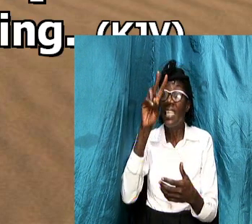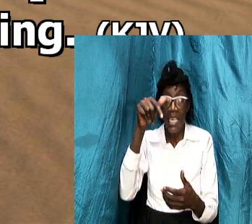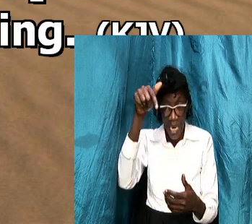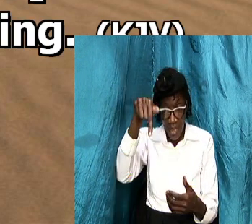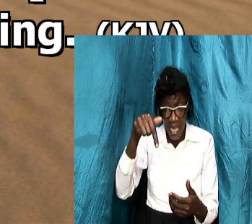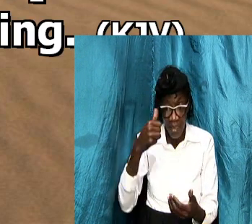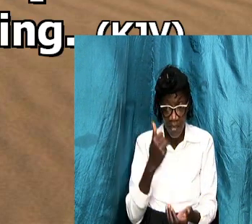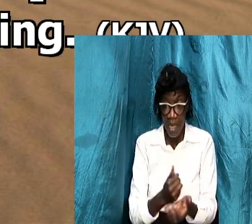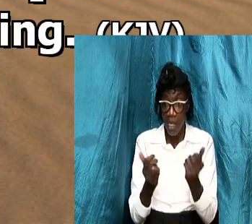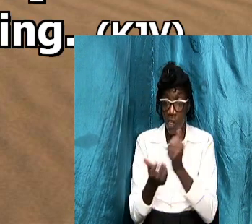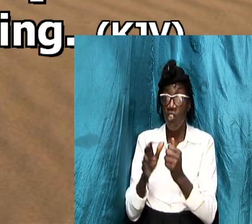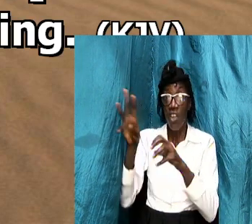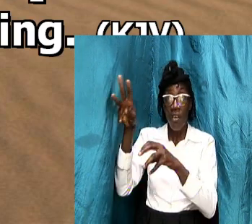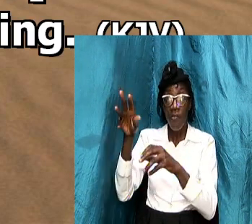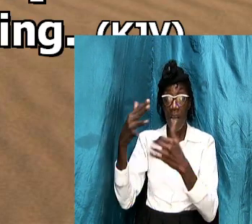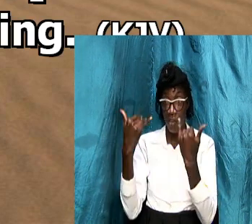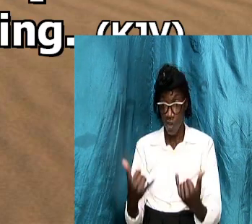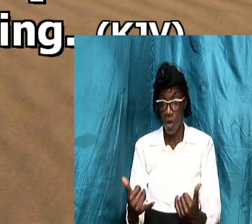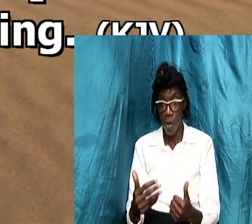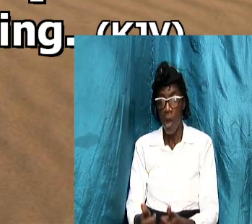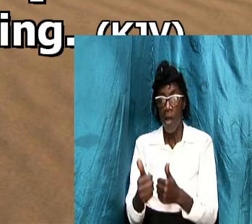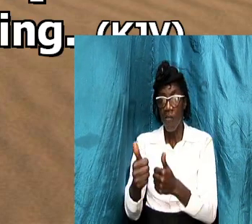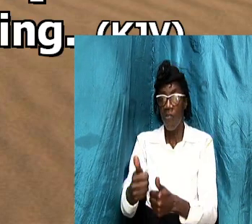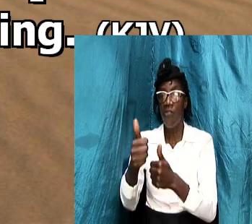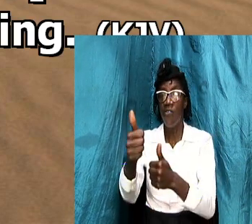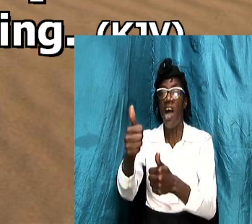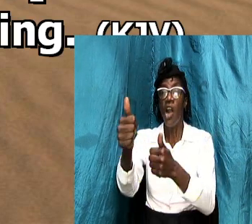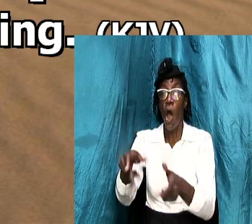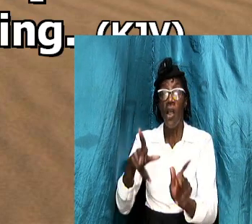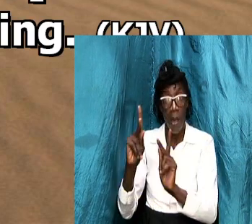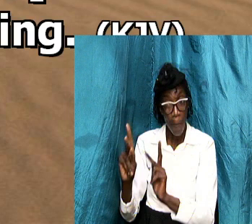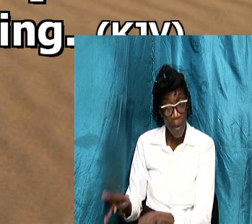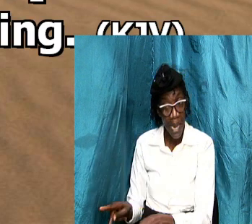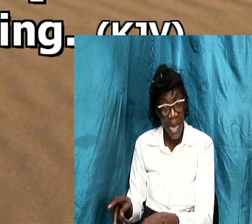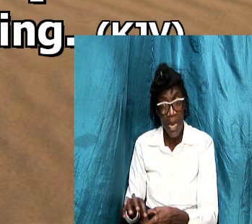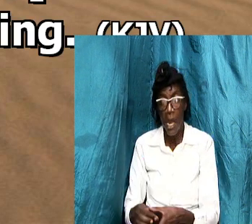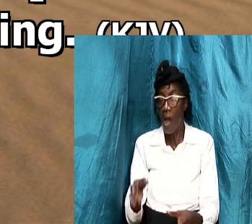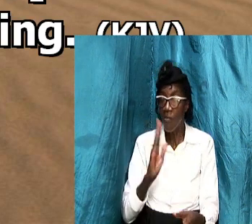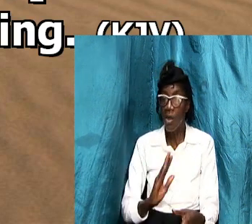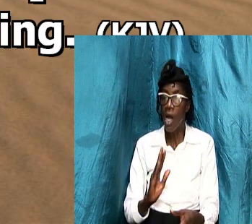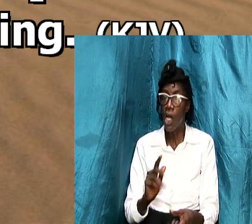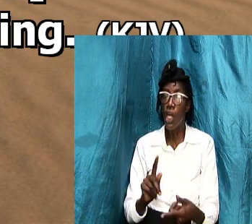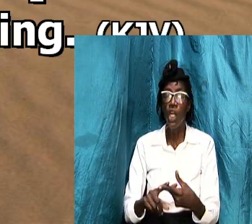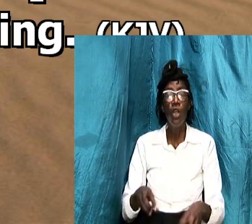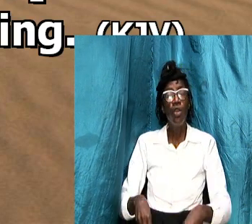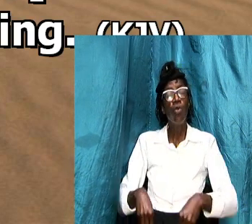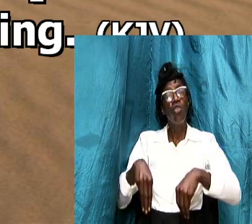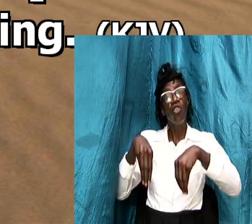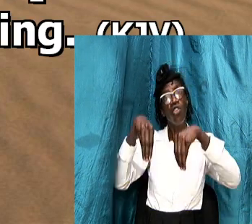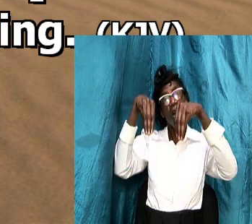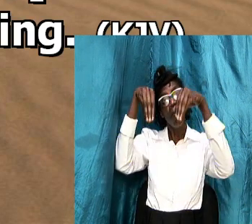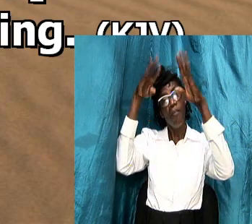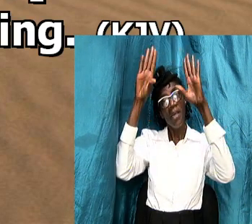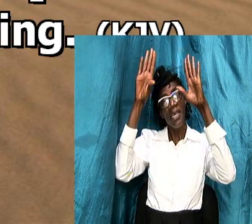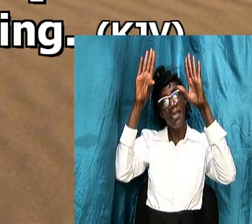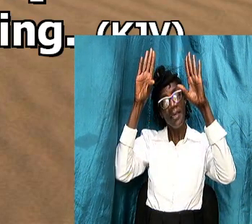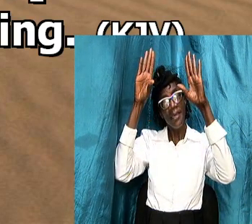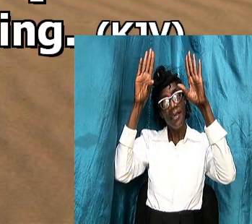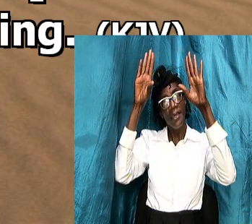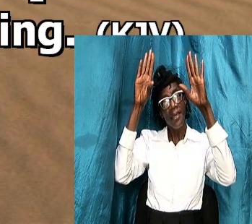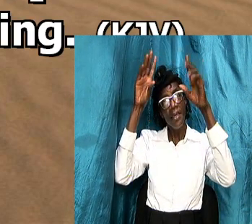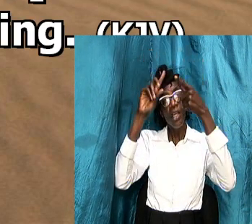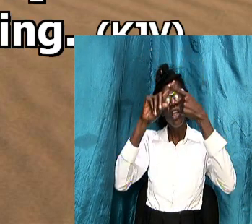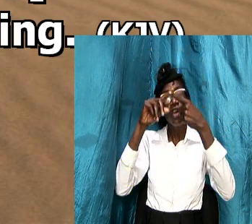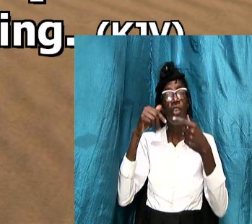is going to know follow the earthy plan of god to be submissive and to be in subjection